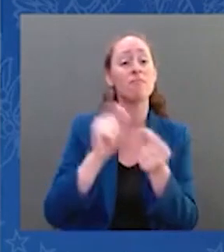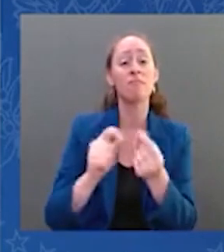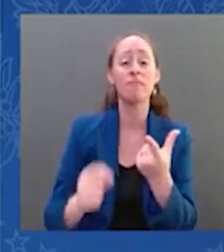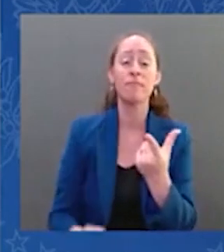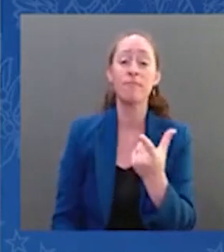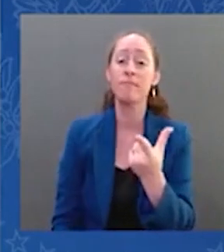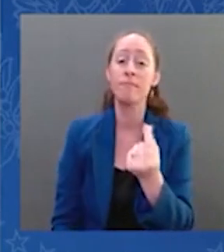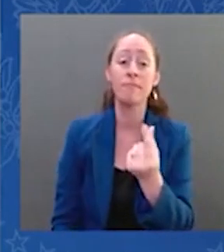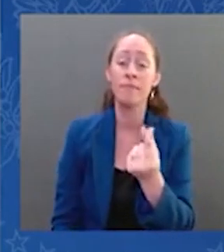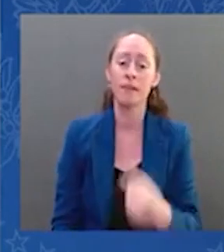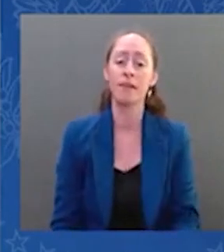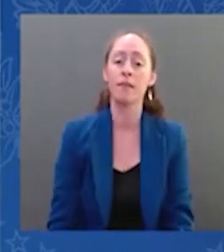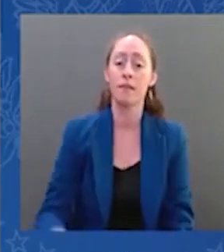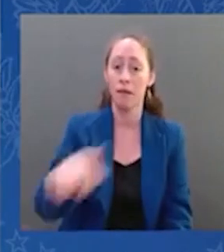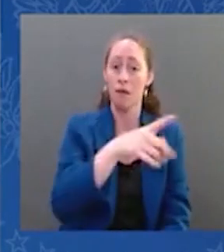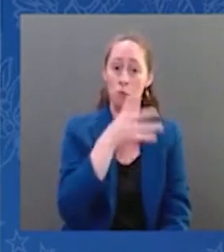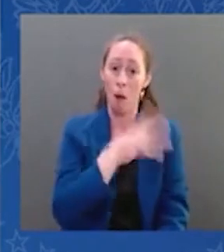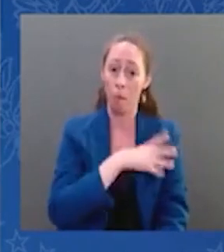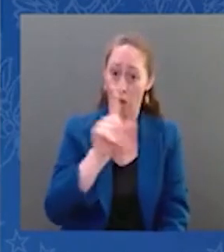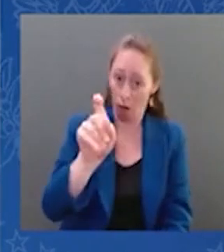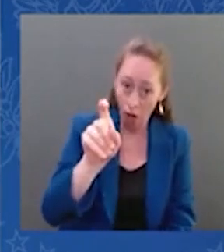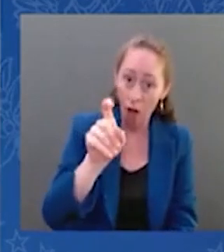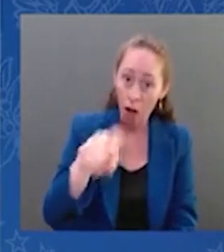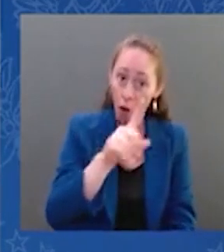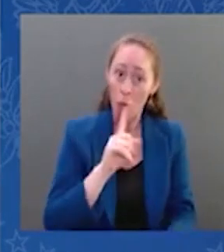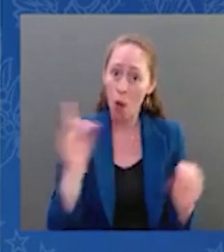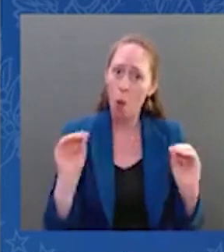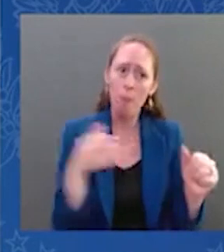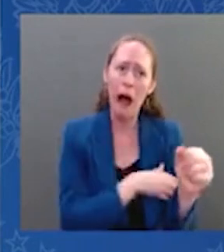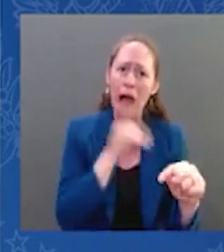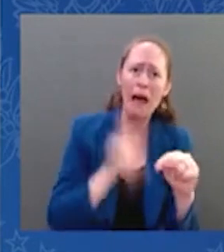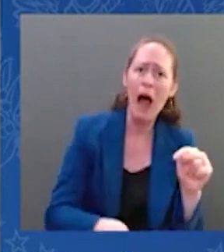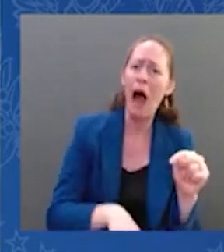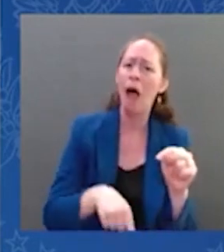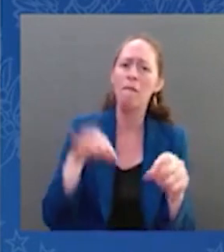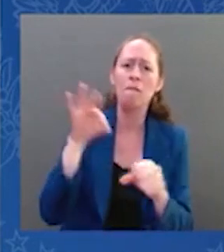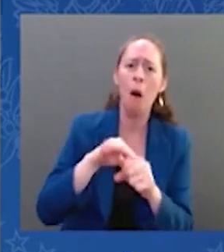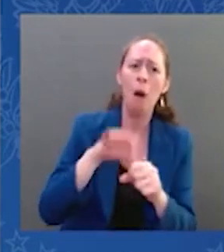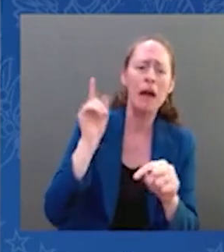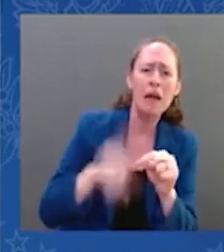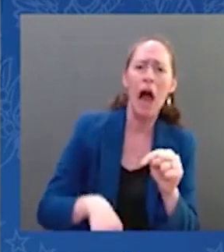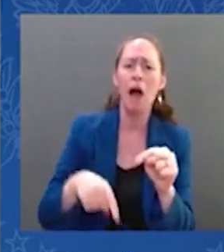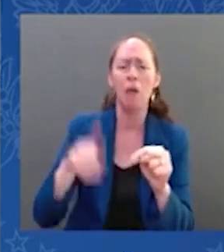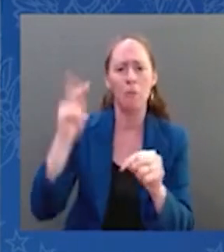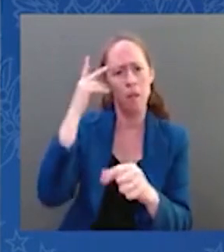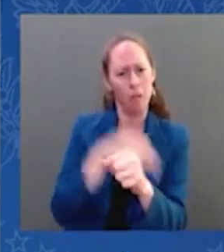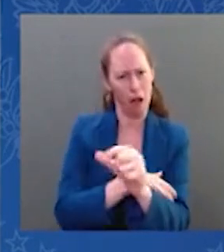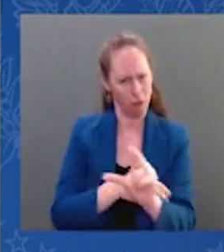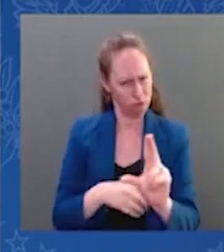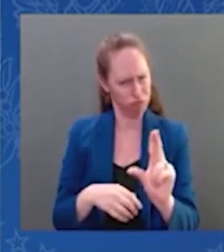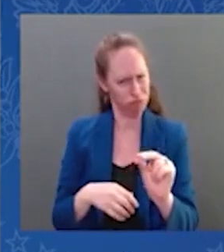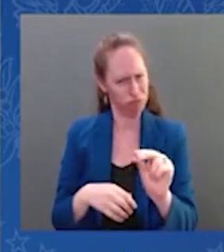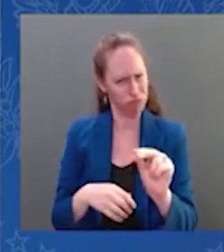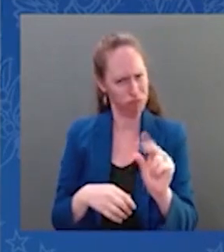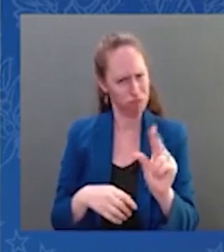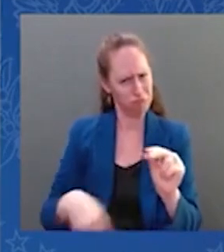It is noteworthy that the percentage of women who register to vote and cast a ballot is consistently higher than the percentage of the men who